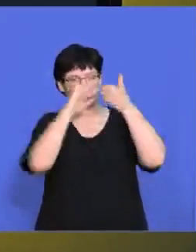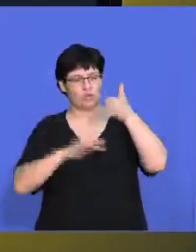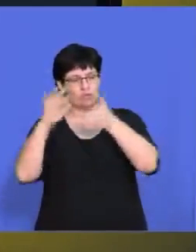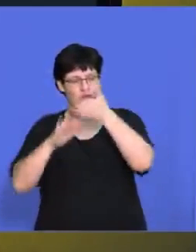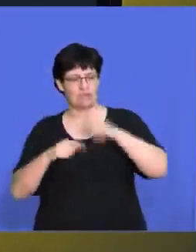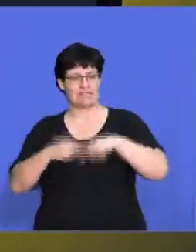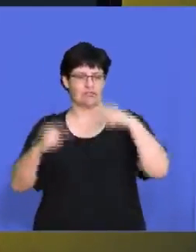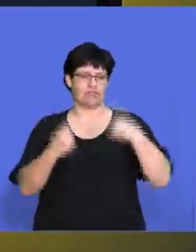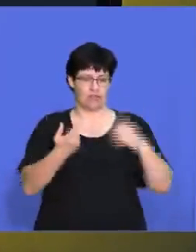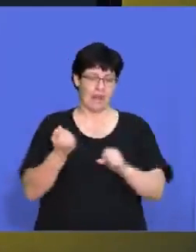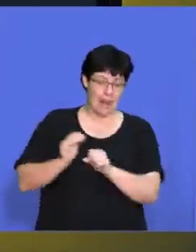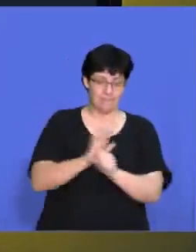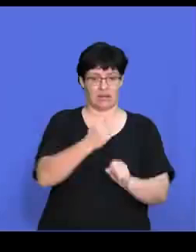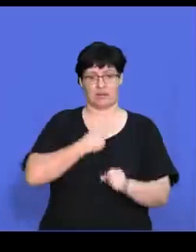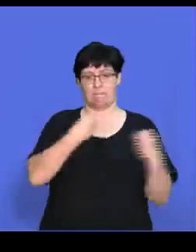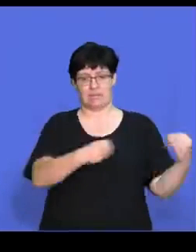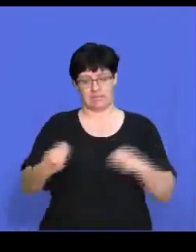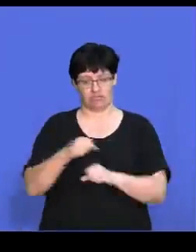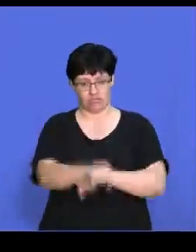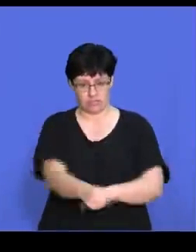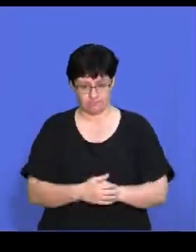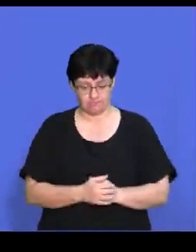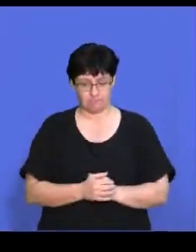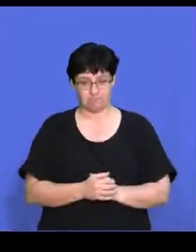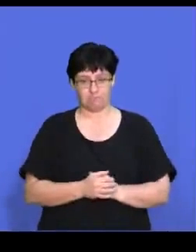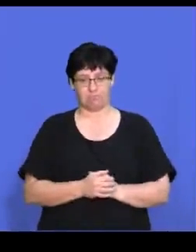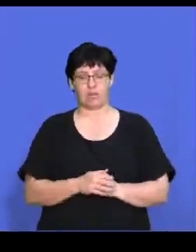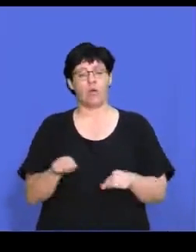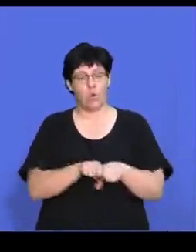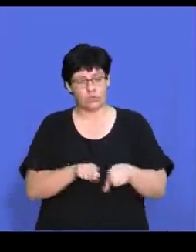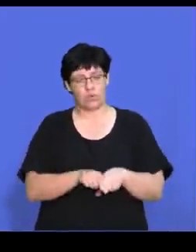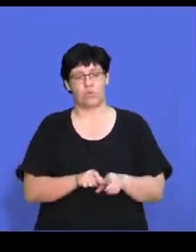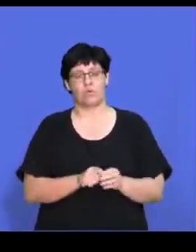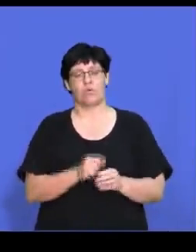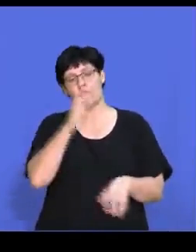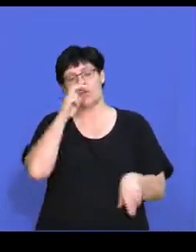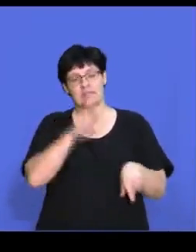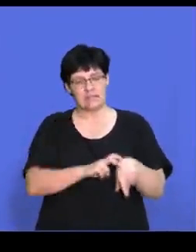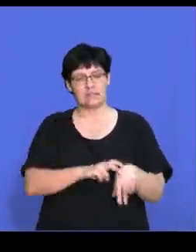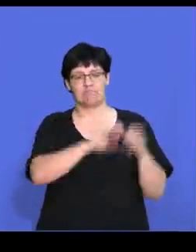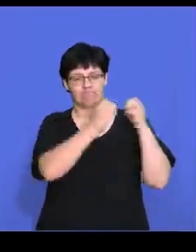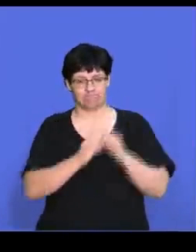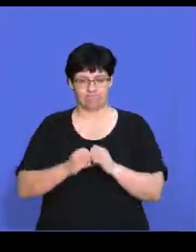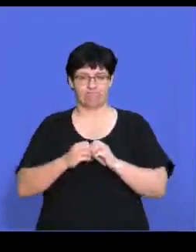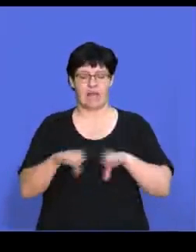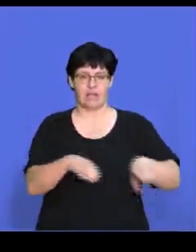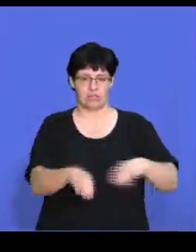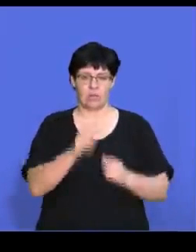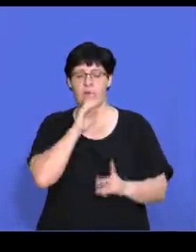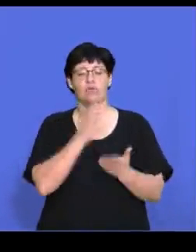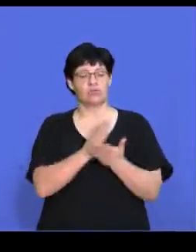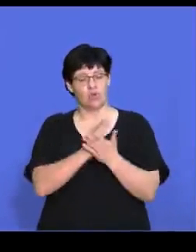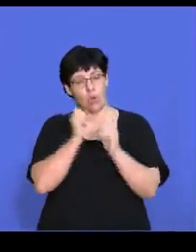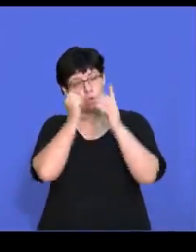could impact on our business strategy? And then we need to take corrective action to ensure that our goals and